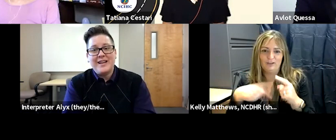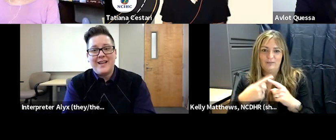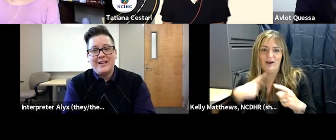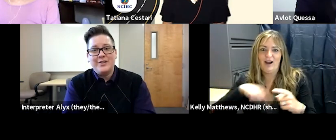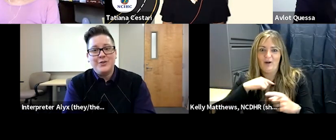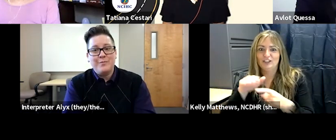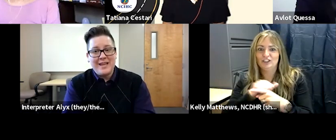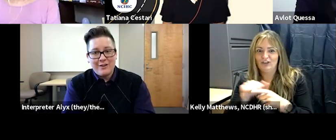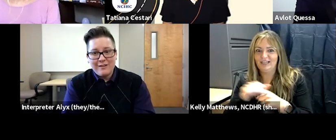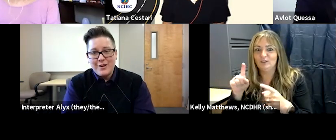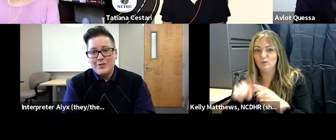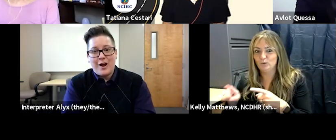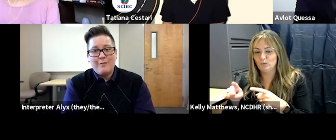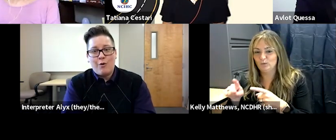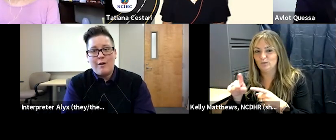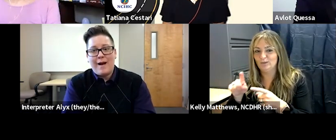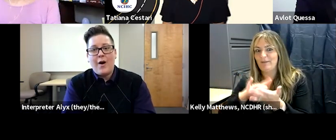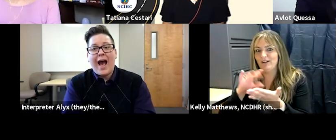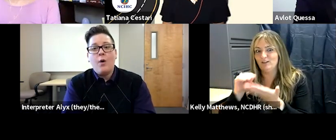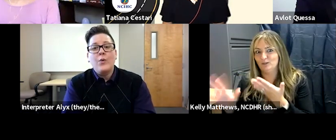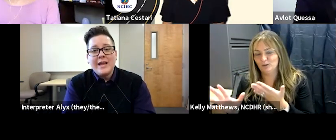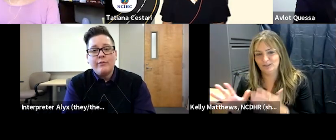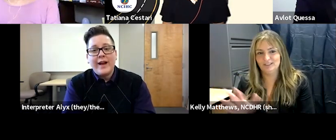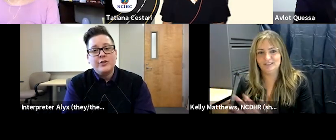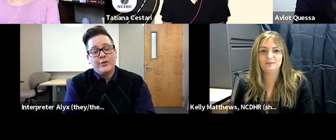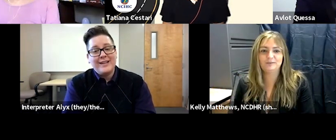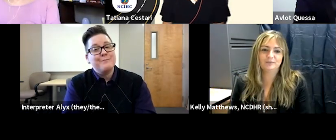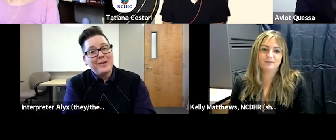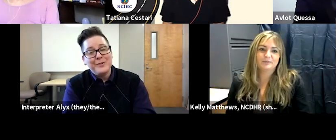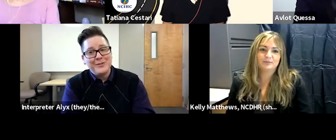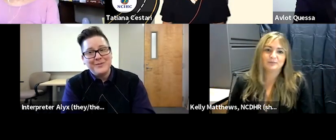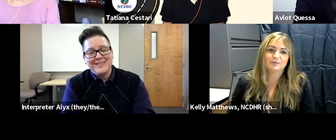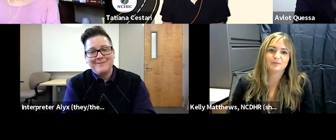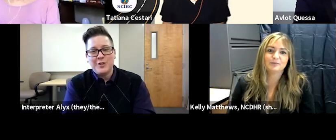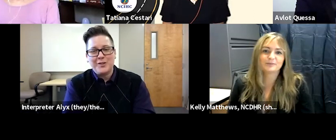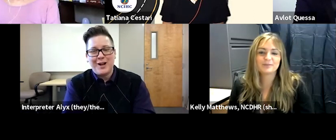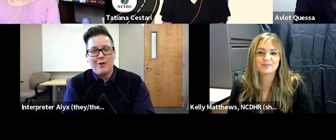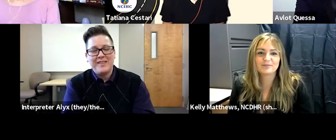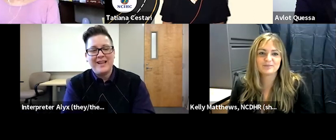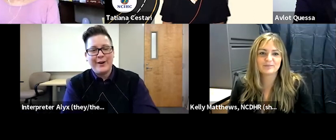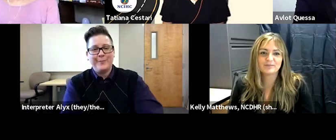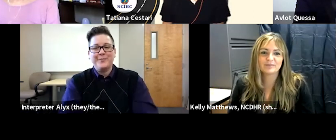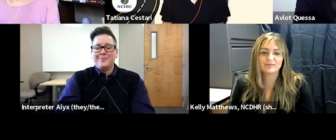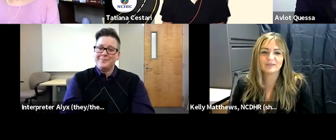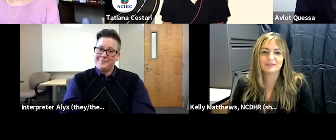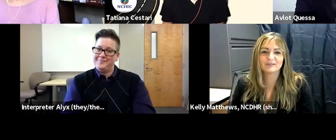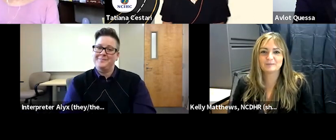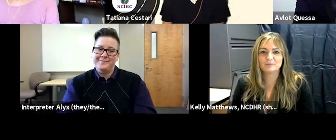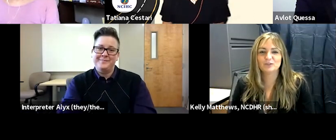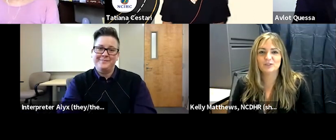i'm just very excited to be here to talk more about how we provide training to medical students so i'll talk more about that later